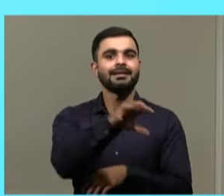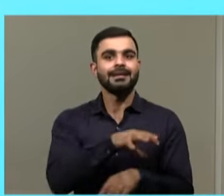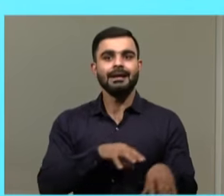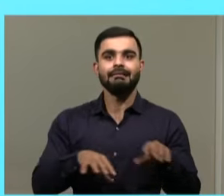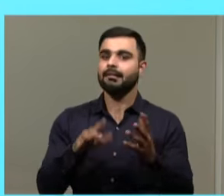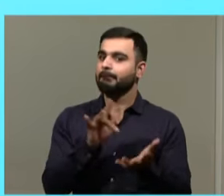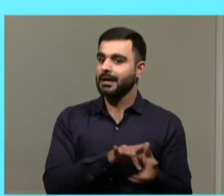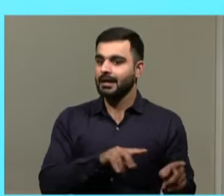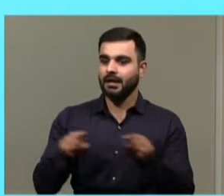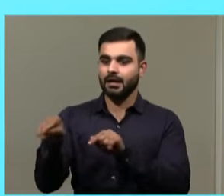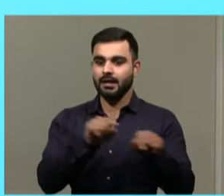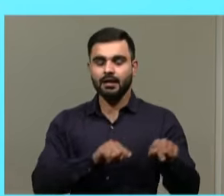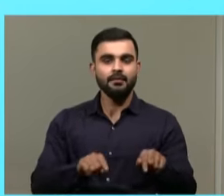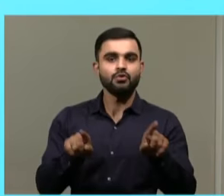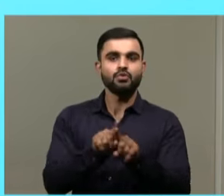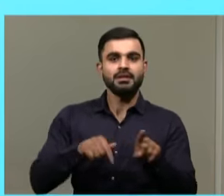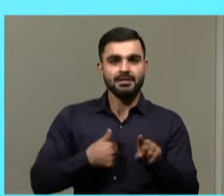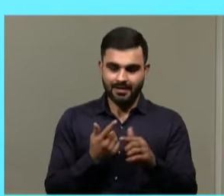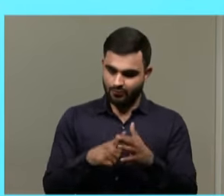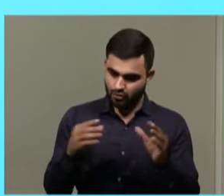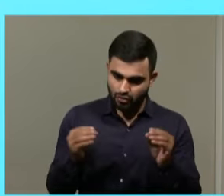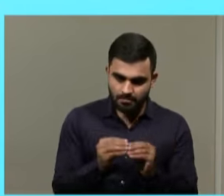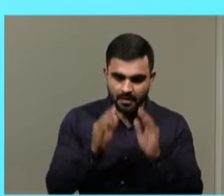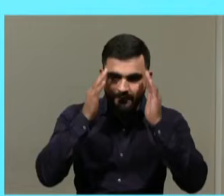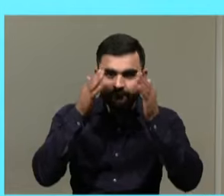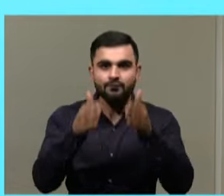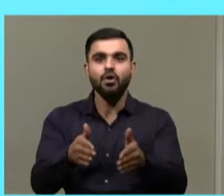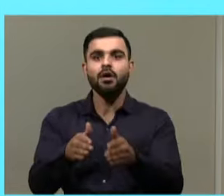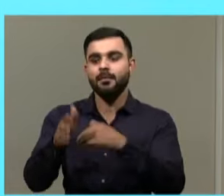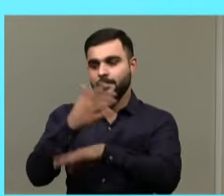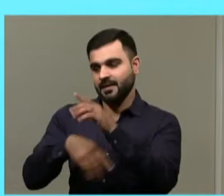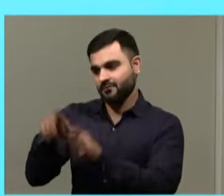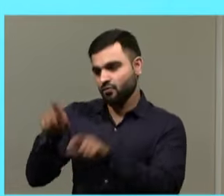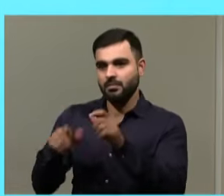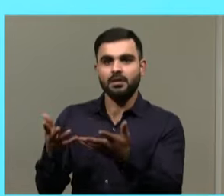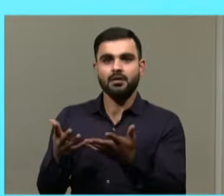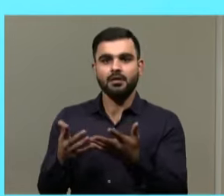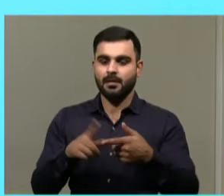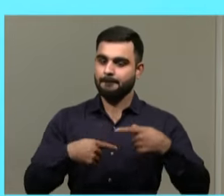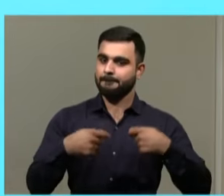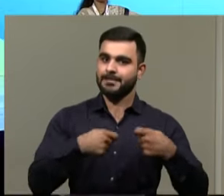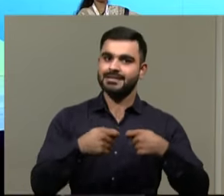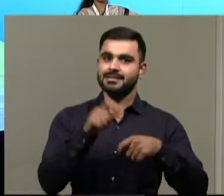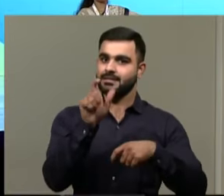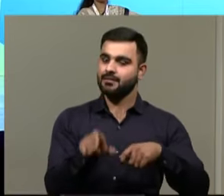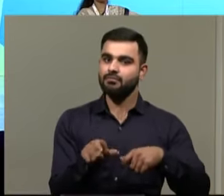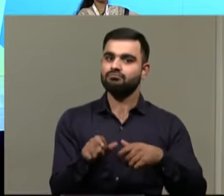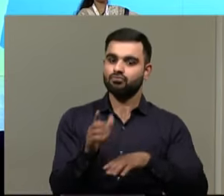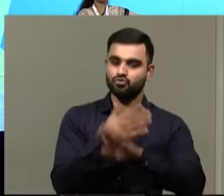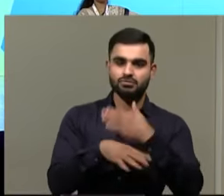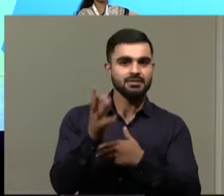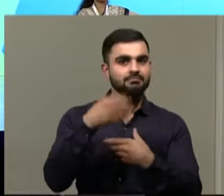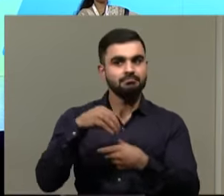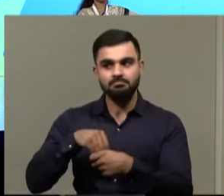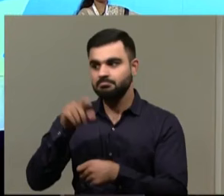one. Looking at self-employment, where you, there is a focus on people with disability, how they can become entrepreneurs, entrepreneurs with disability,